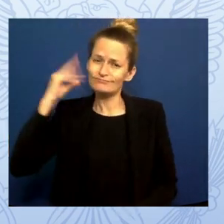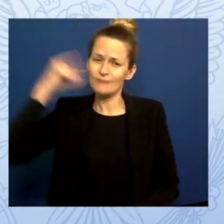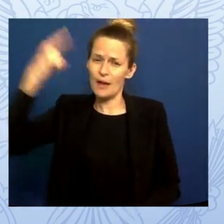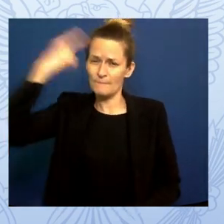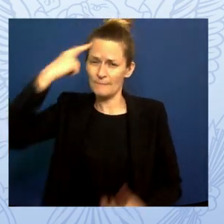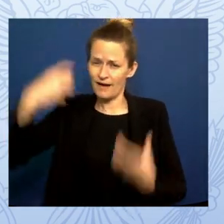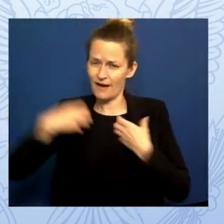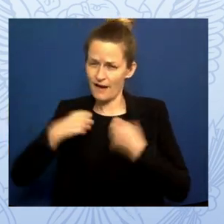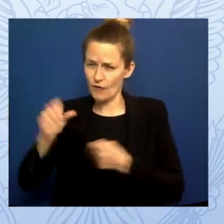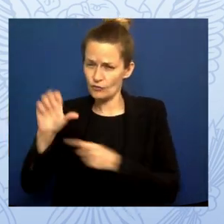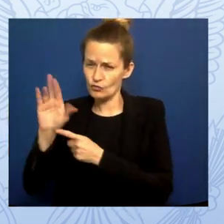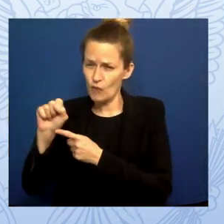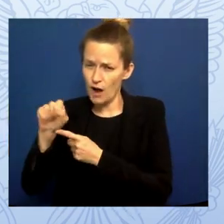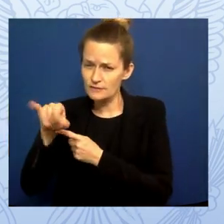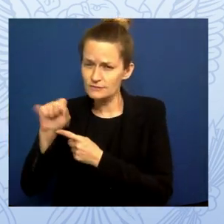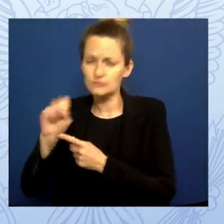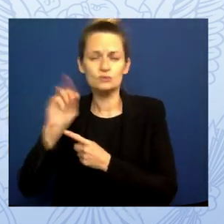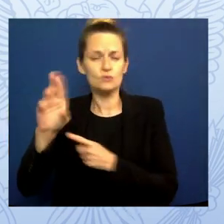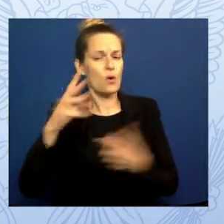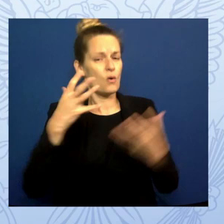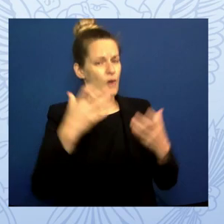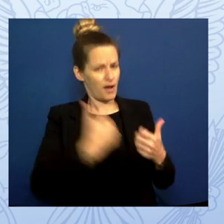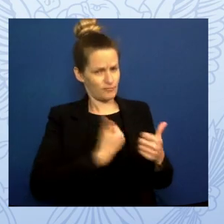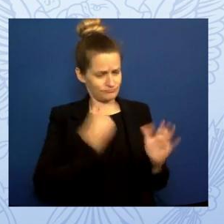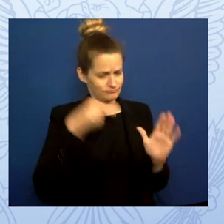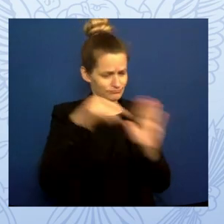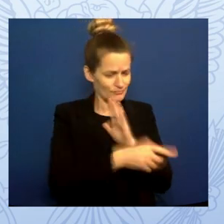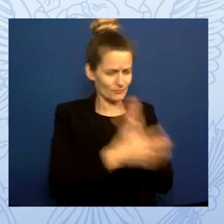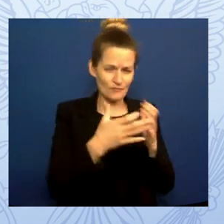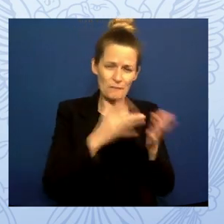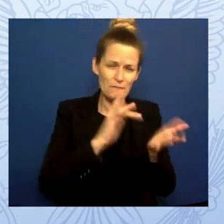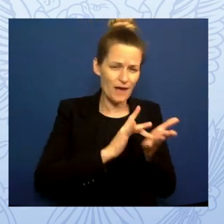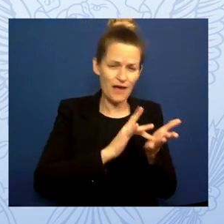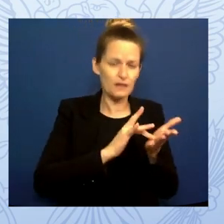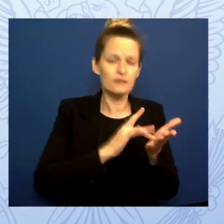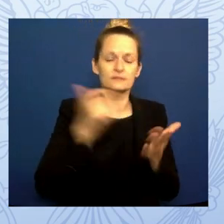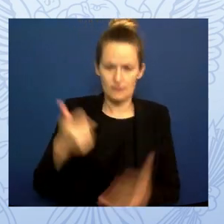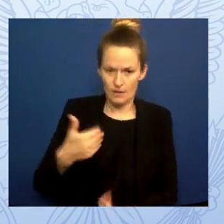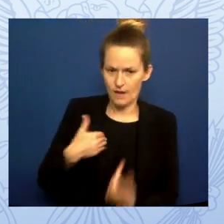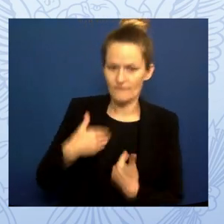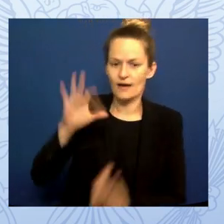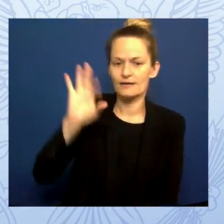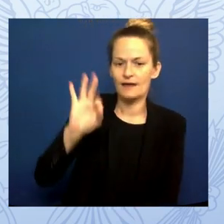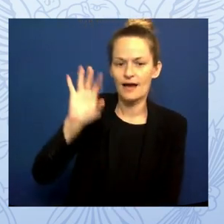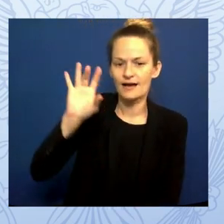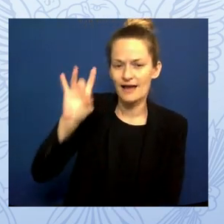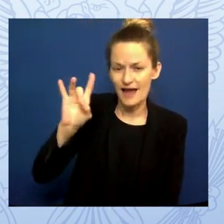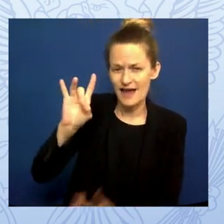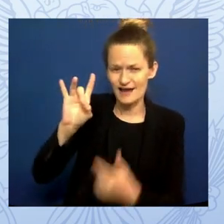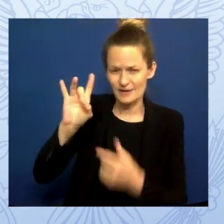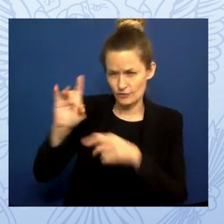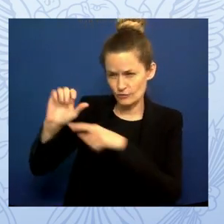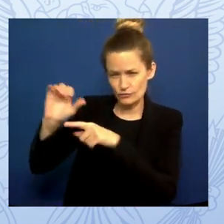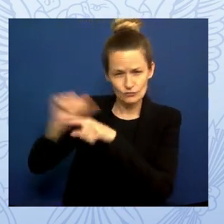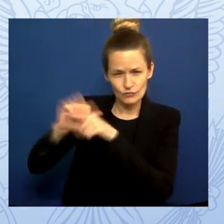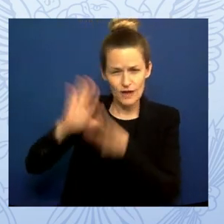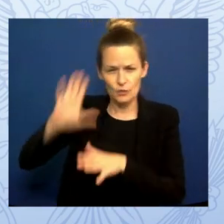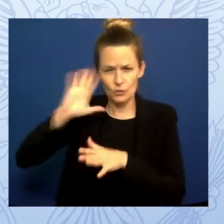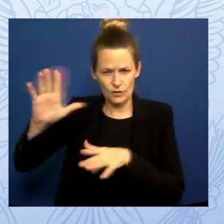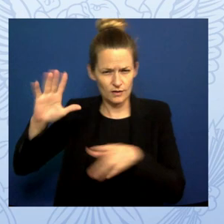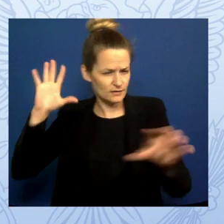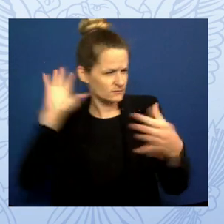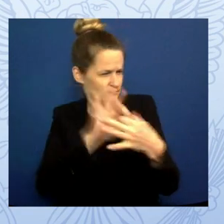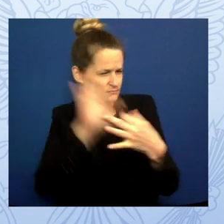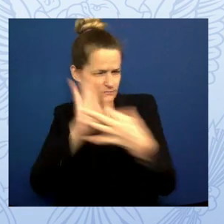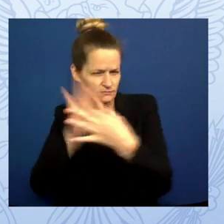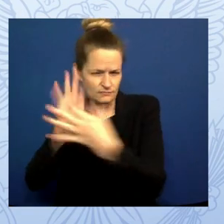988 to be connected with trained crisis responders who can connect them